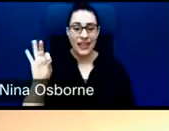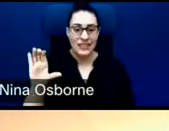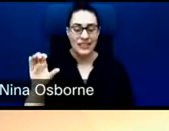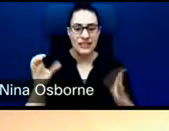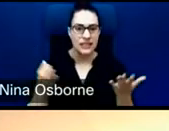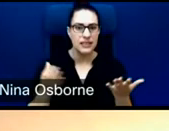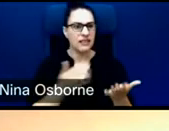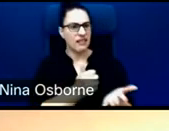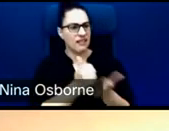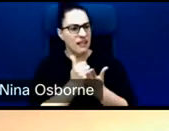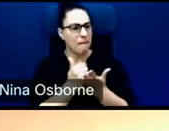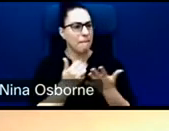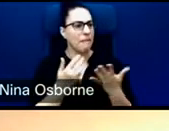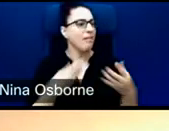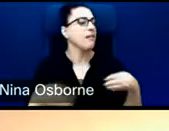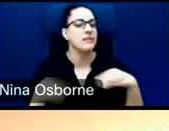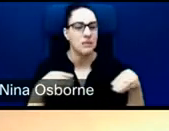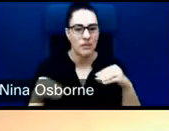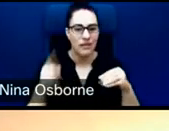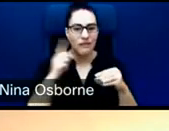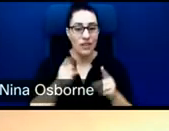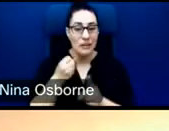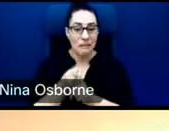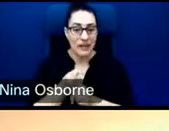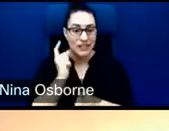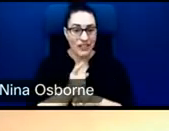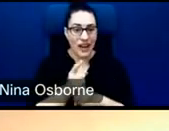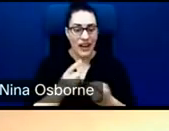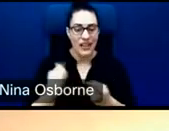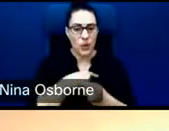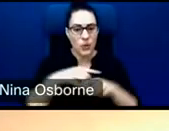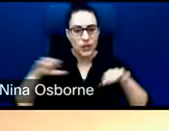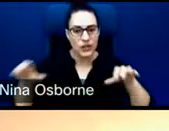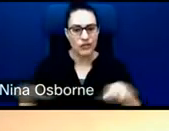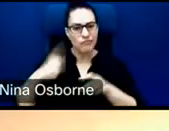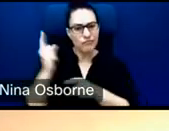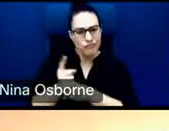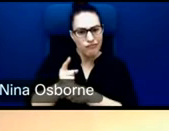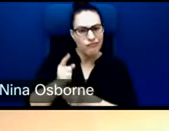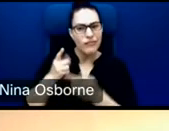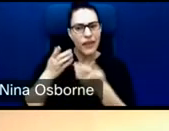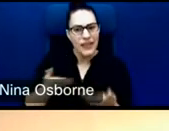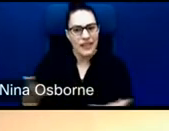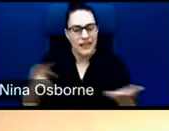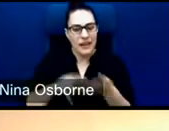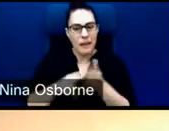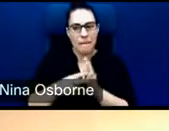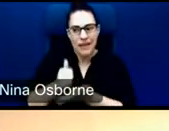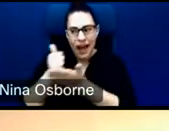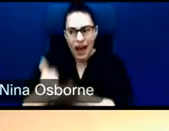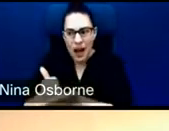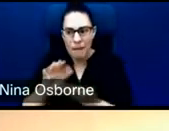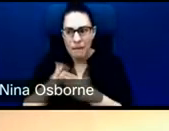doing what is right to help this project achieve its original targets and objectives, which it will be on track to do now.